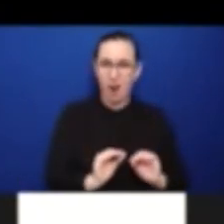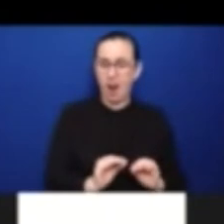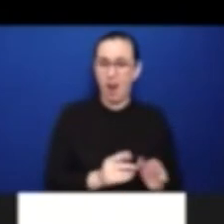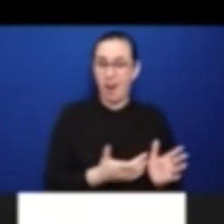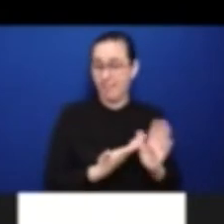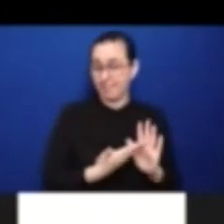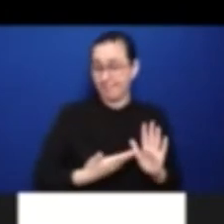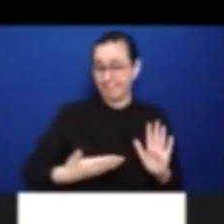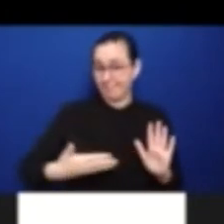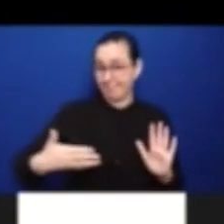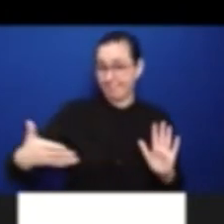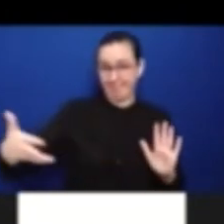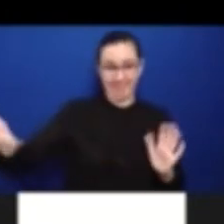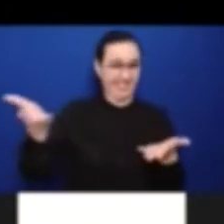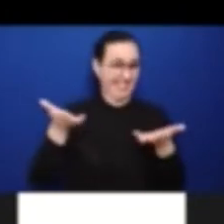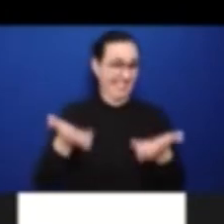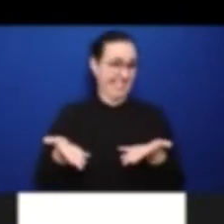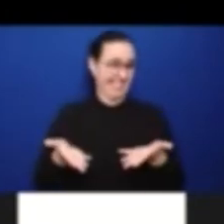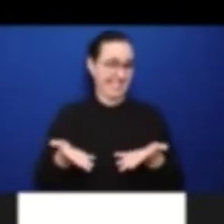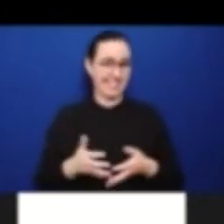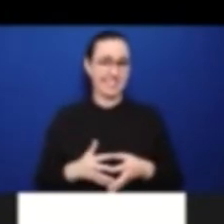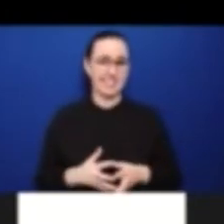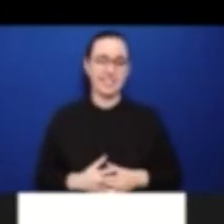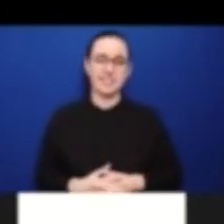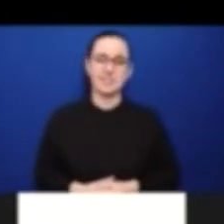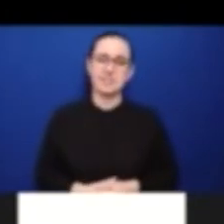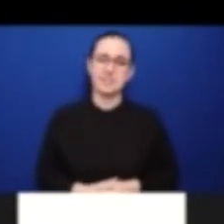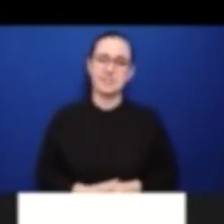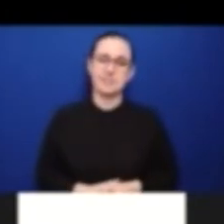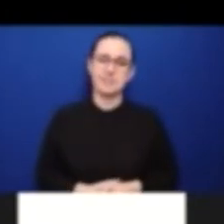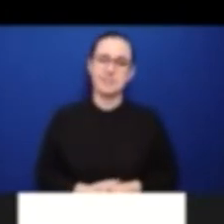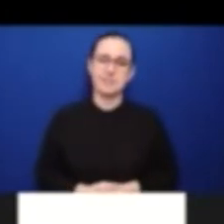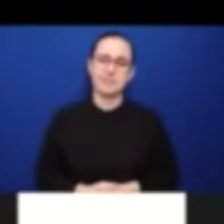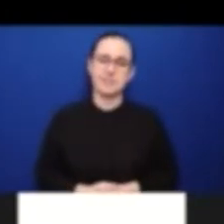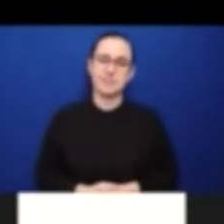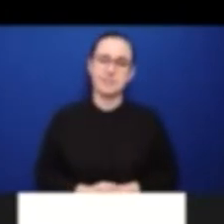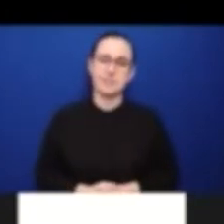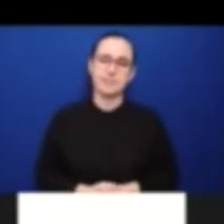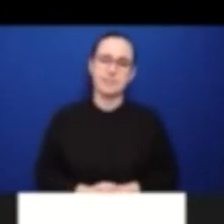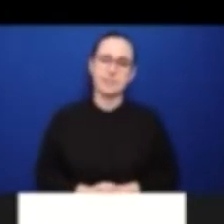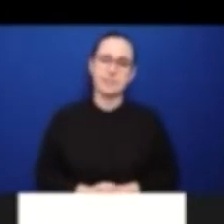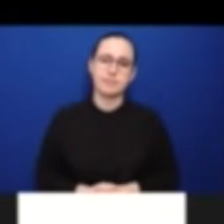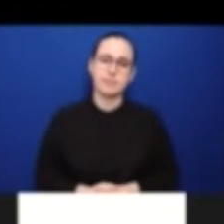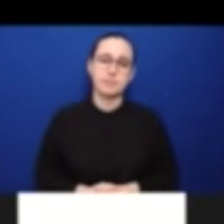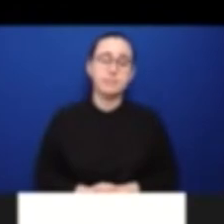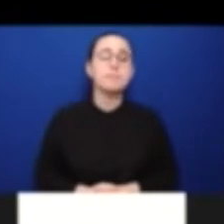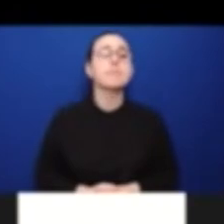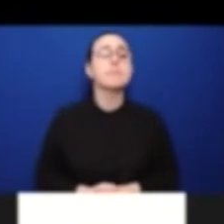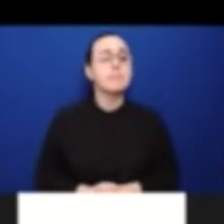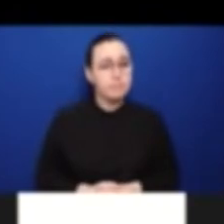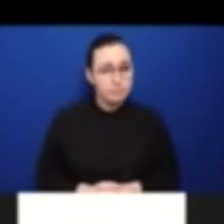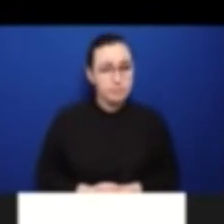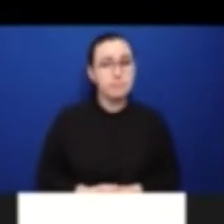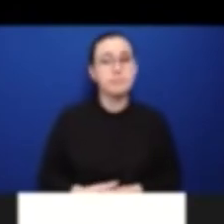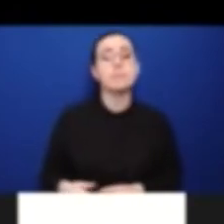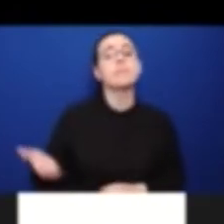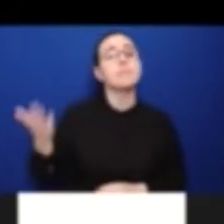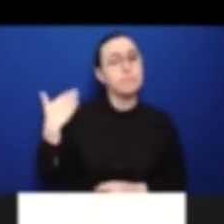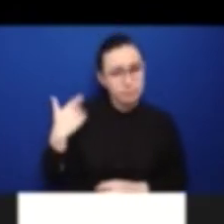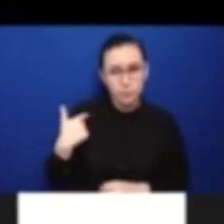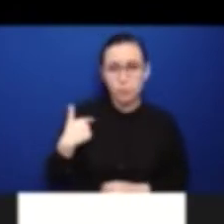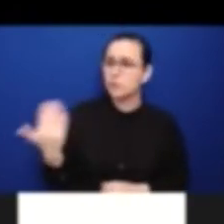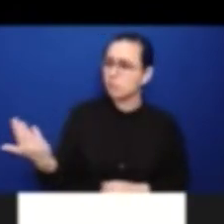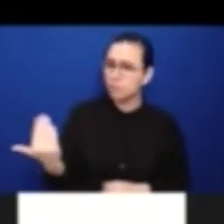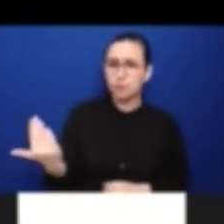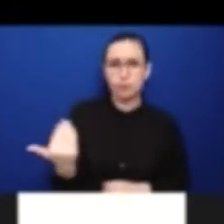the door to having Disabled People's Organizations at the table because the message had been from